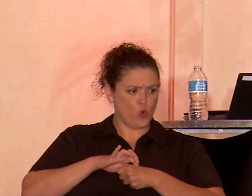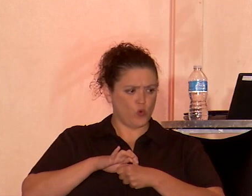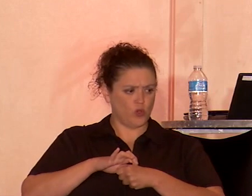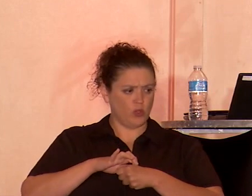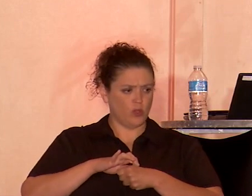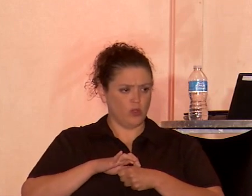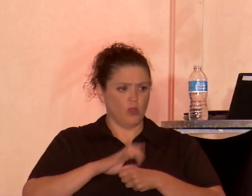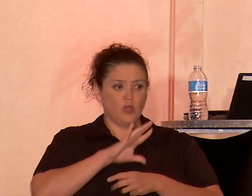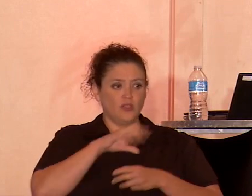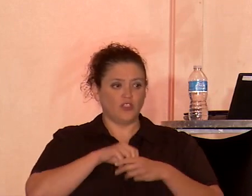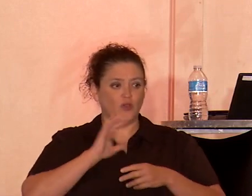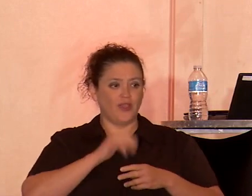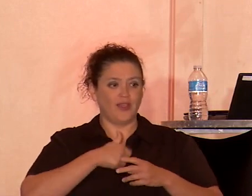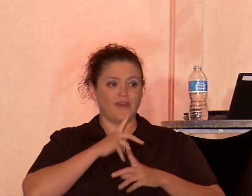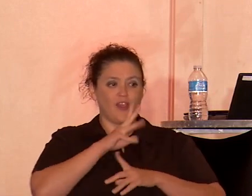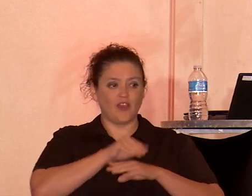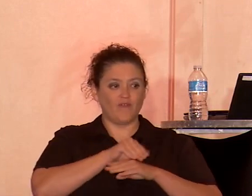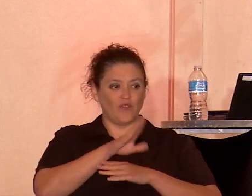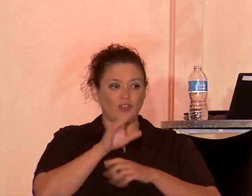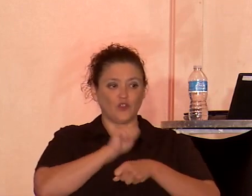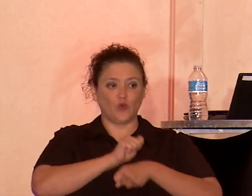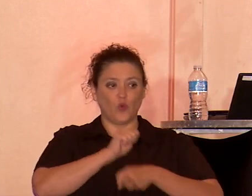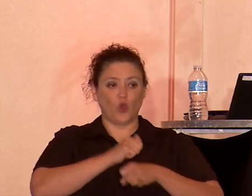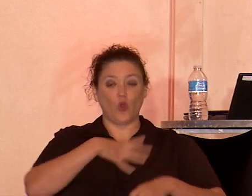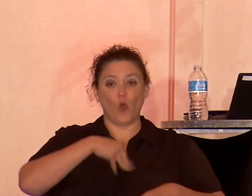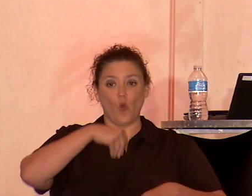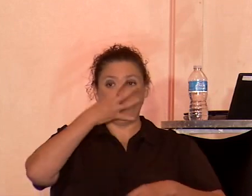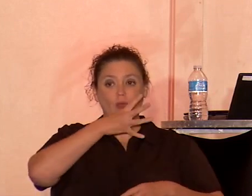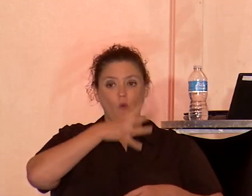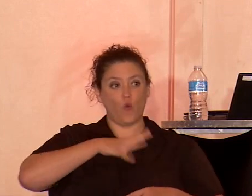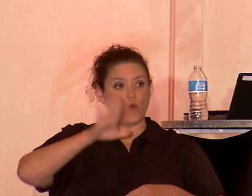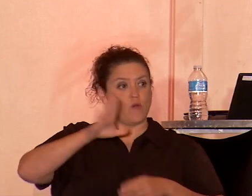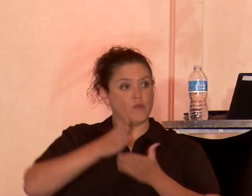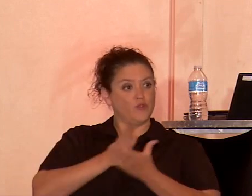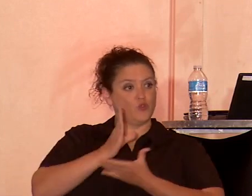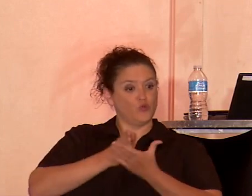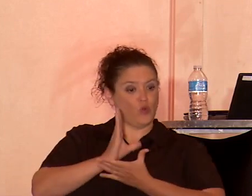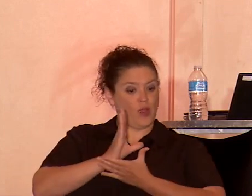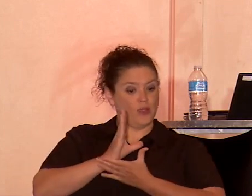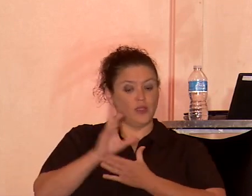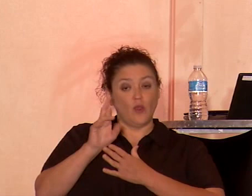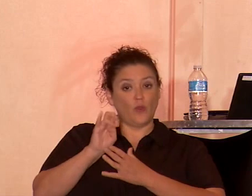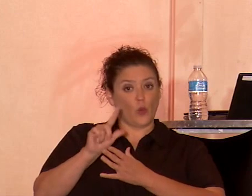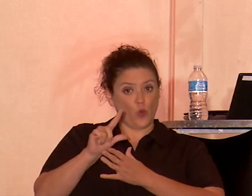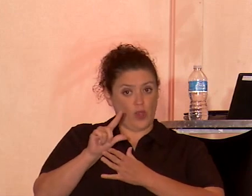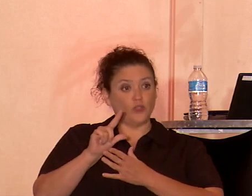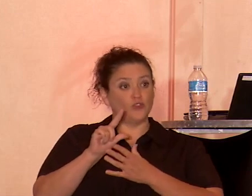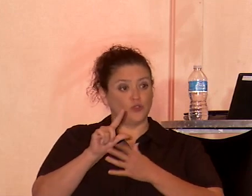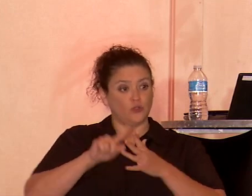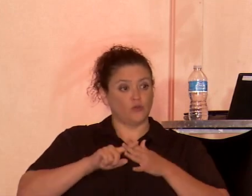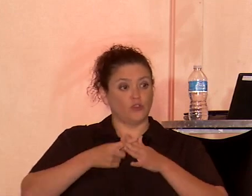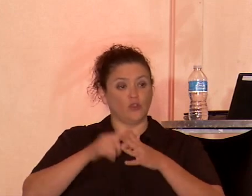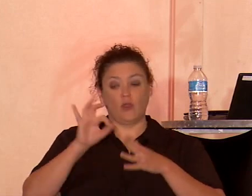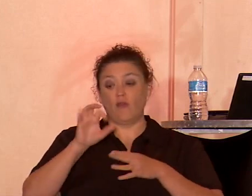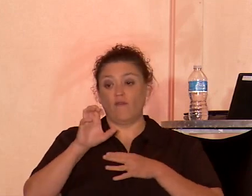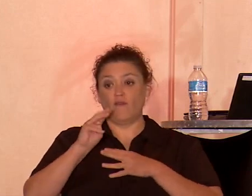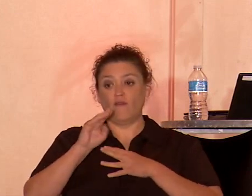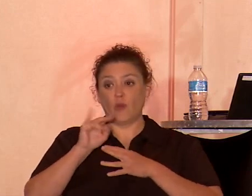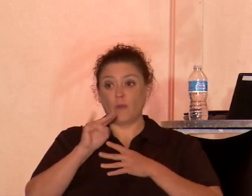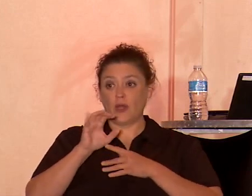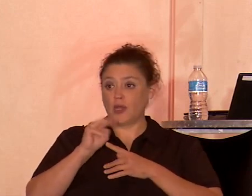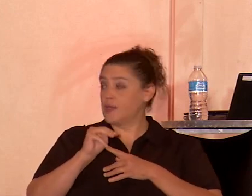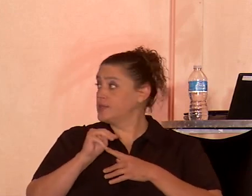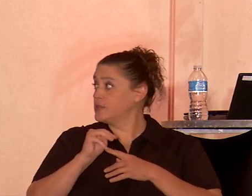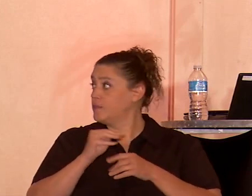influential work, white women's rights, the racial origins of feminism, the historian Louise